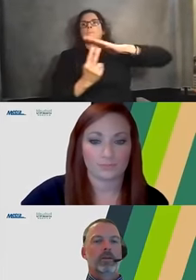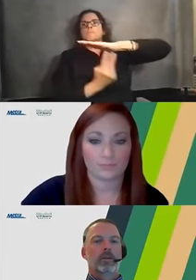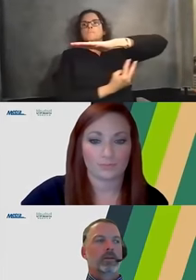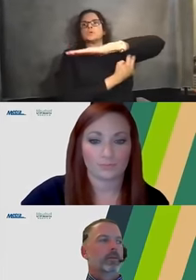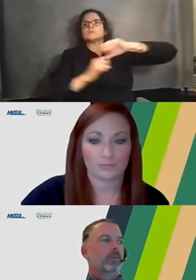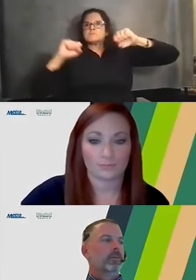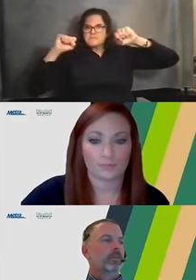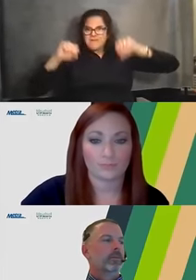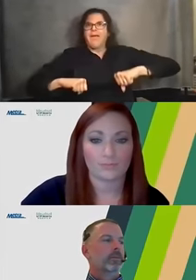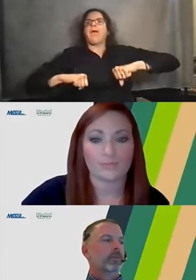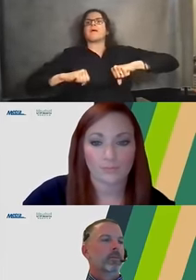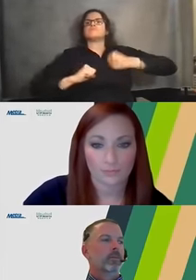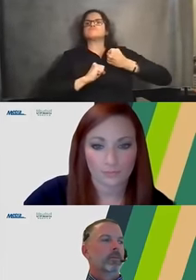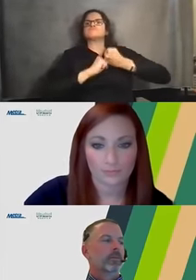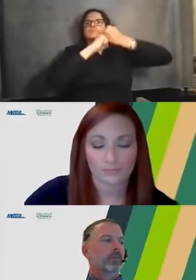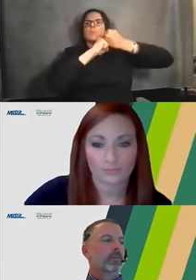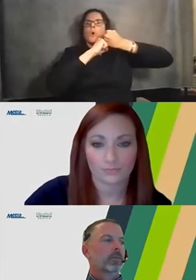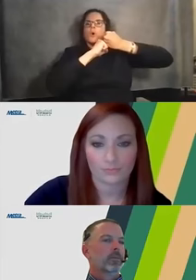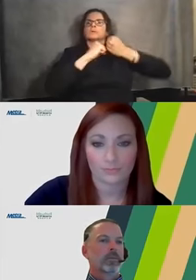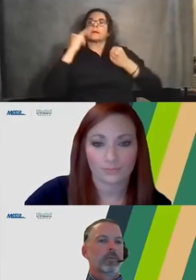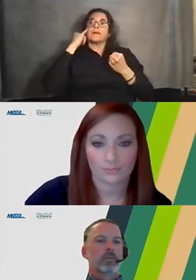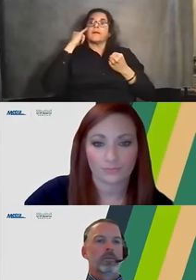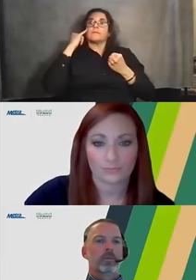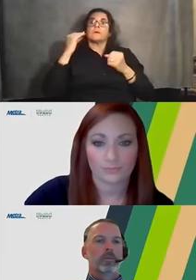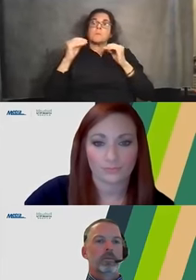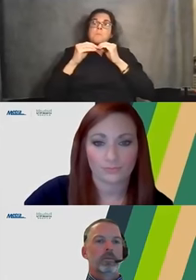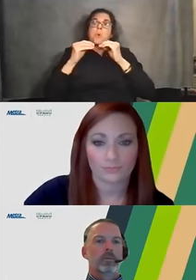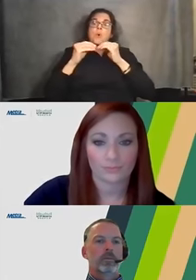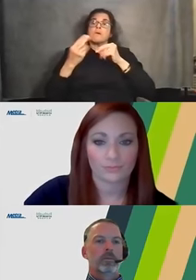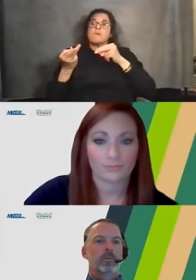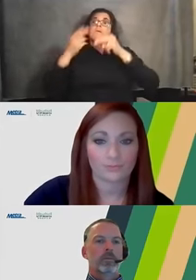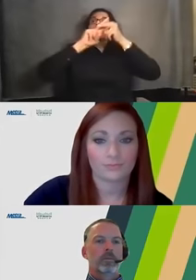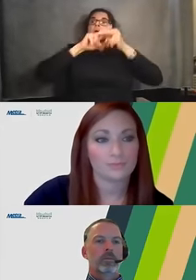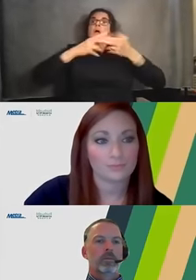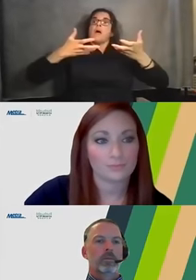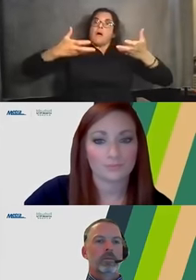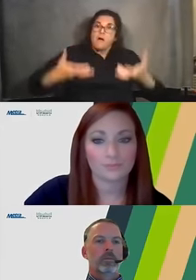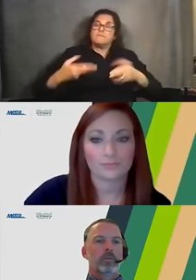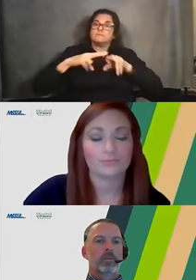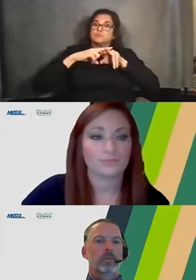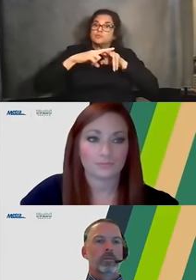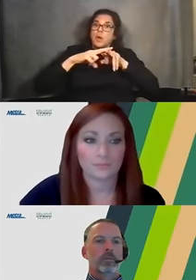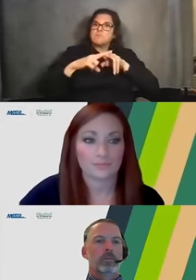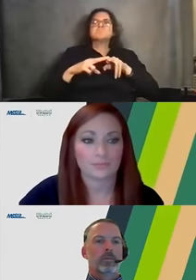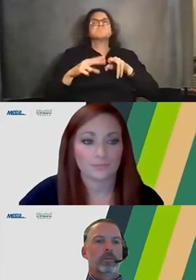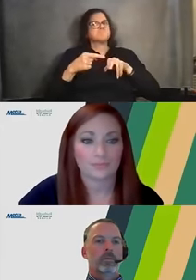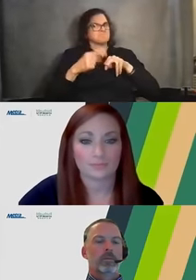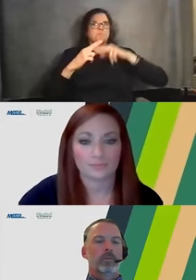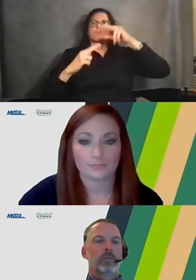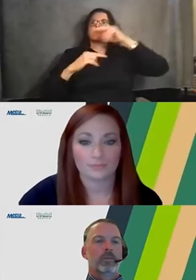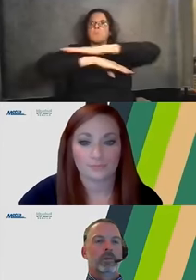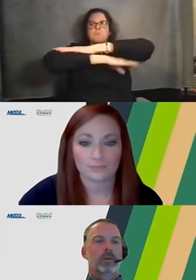Um, someone asked if they can expect an increase in train service once the project is complete. And again, that is